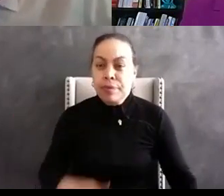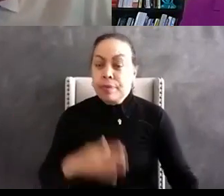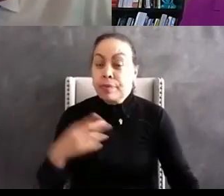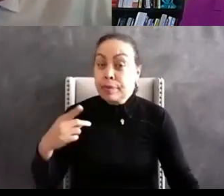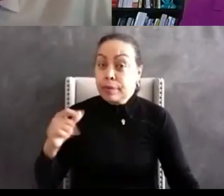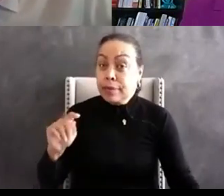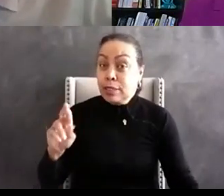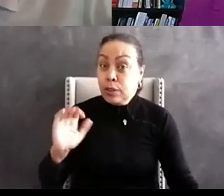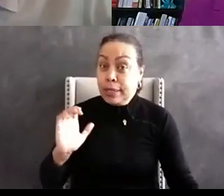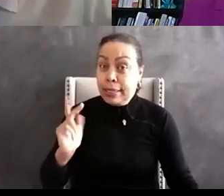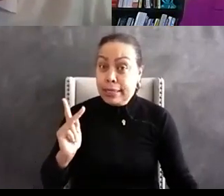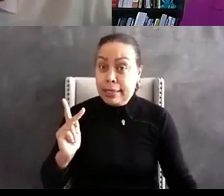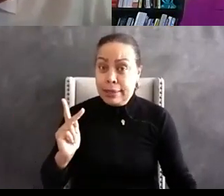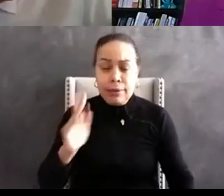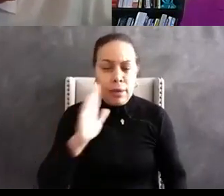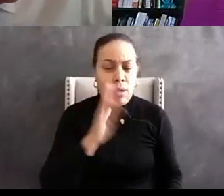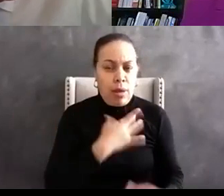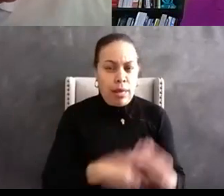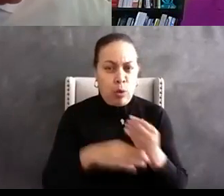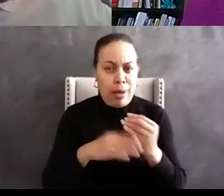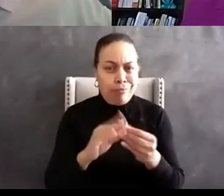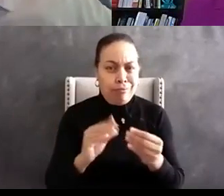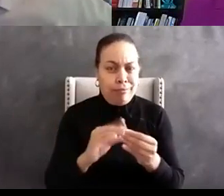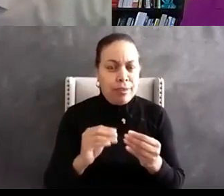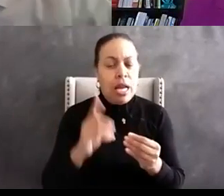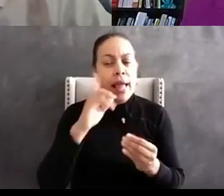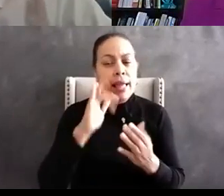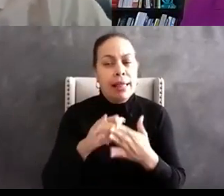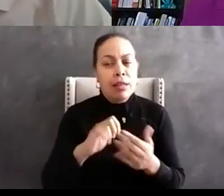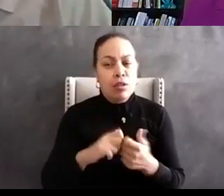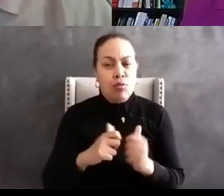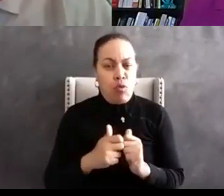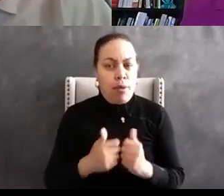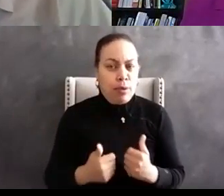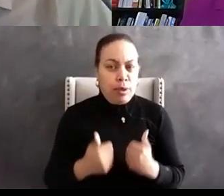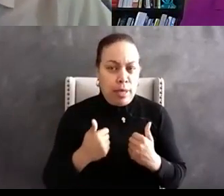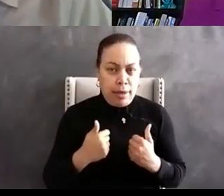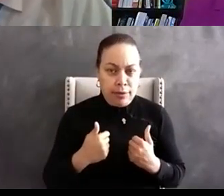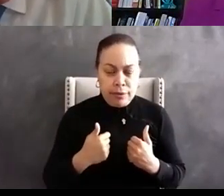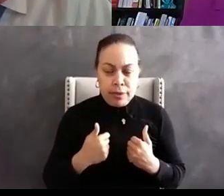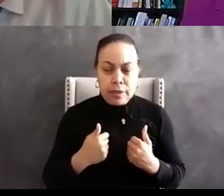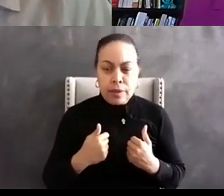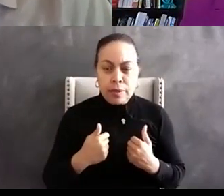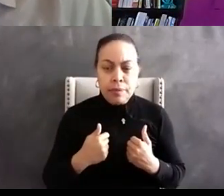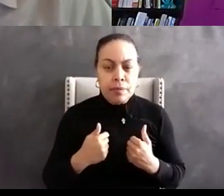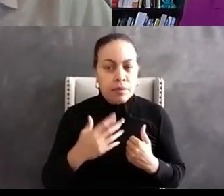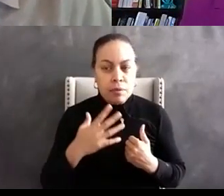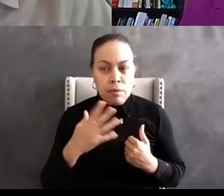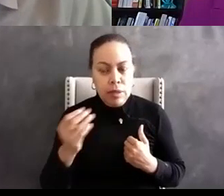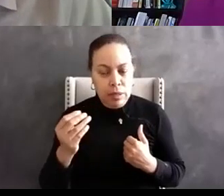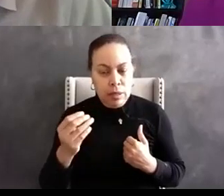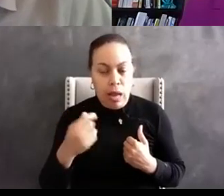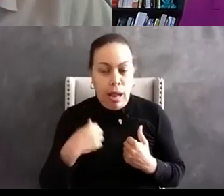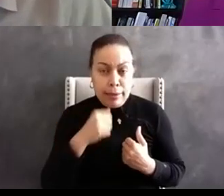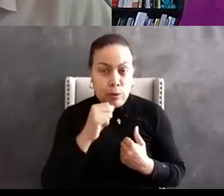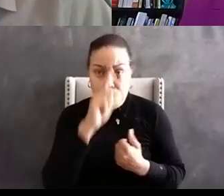wanted to to piggyback on on what was just said uh you know i think the problem that we have uh is is and i i do not i do not